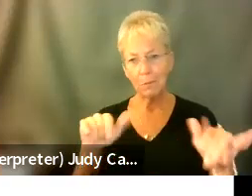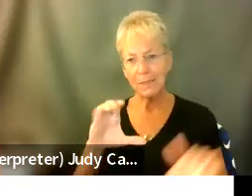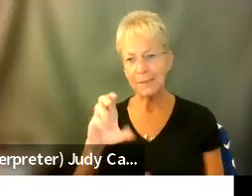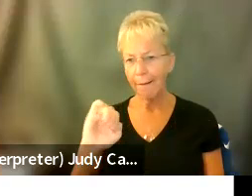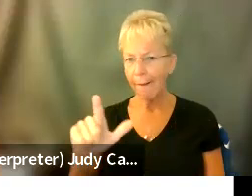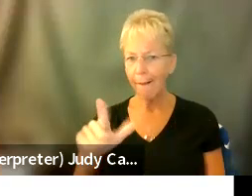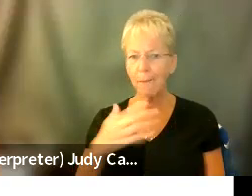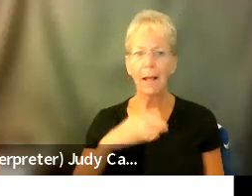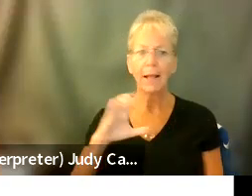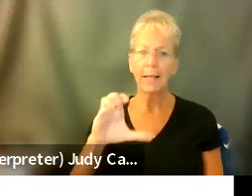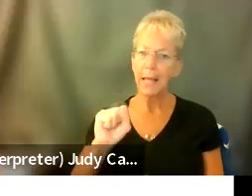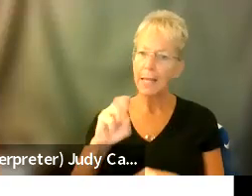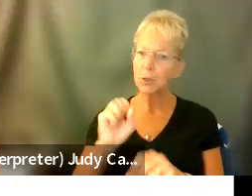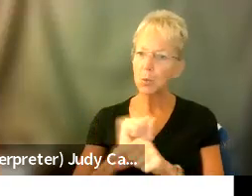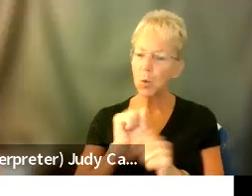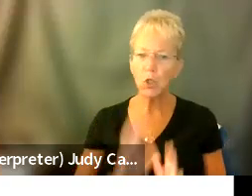caseworkers, you know.